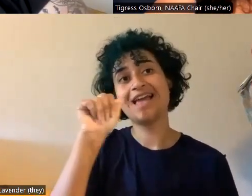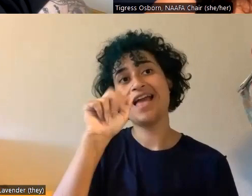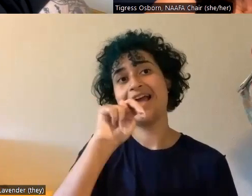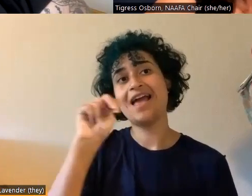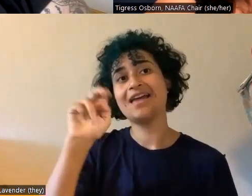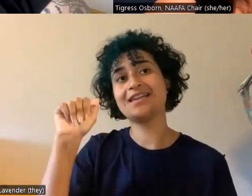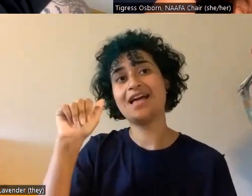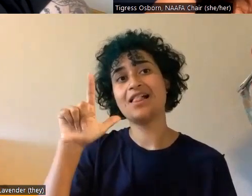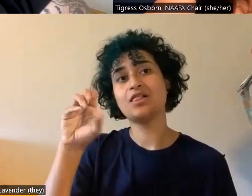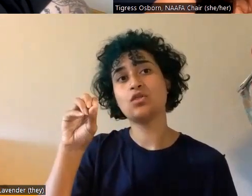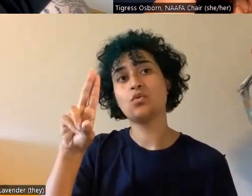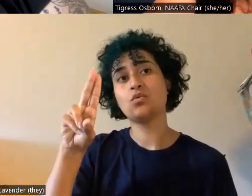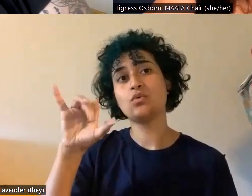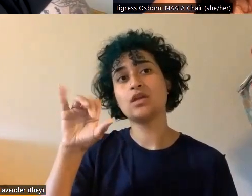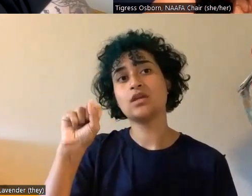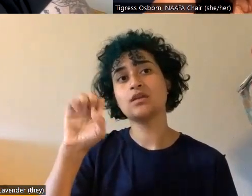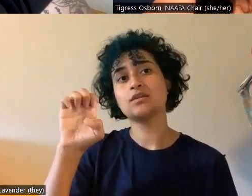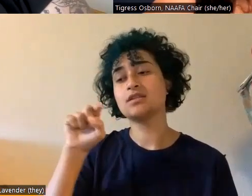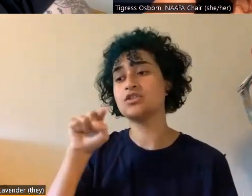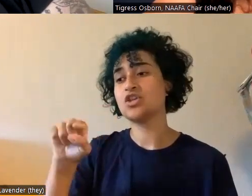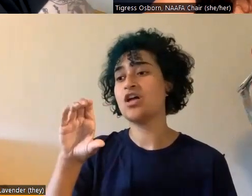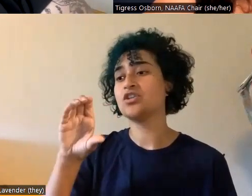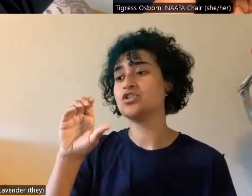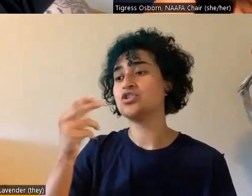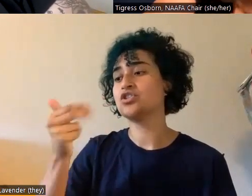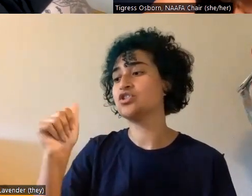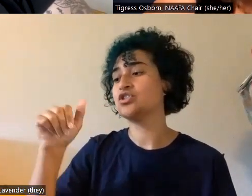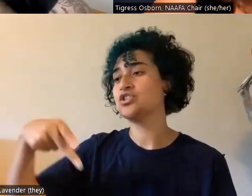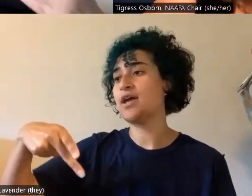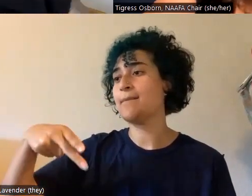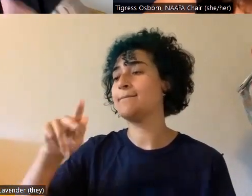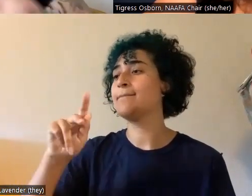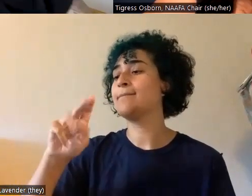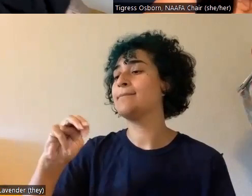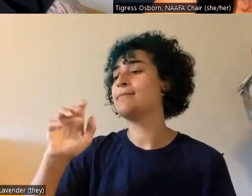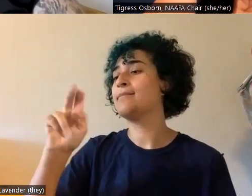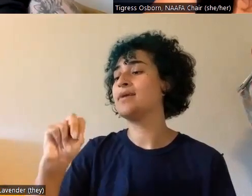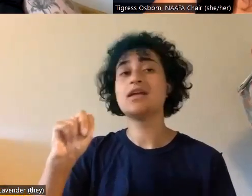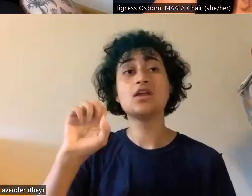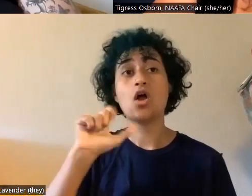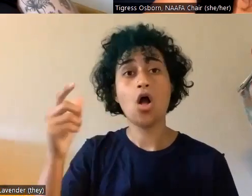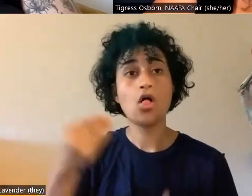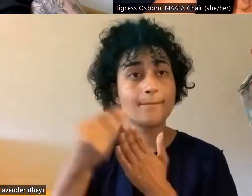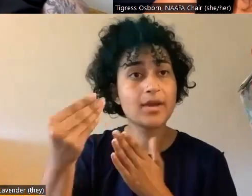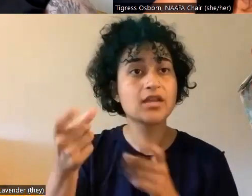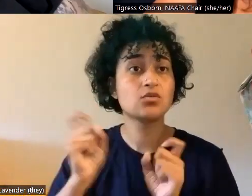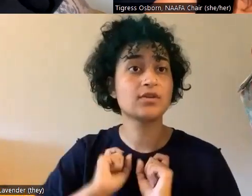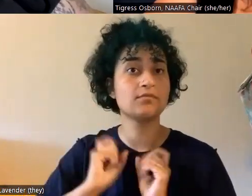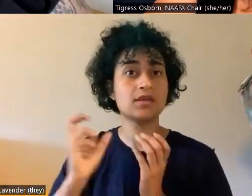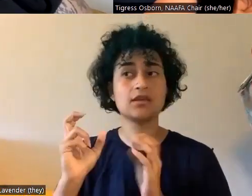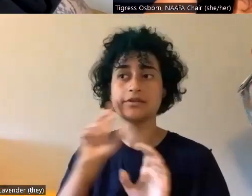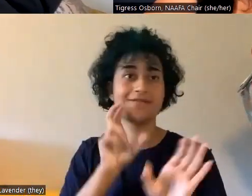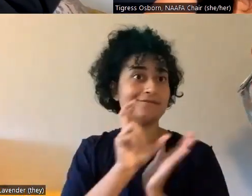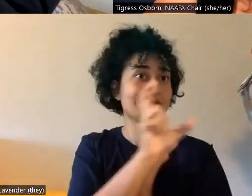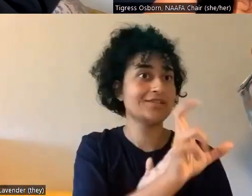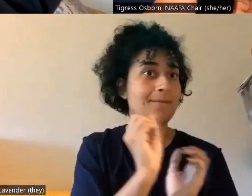uh, and that all of the, you know, funds you give gets put back into this work. So yeah, any way